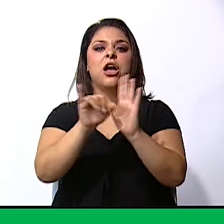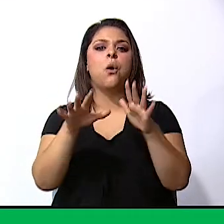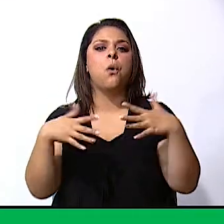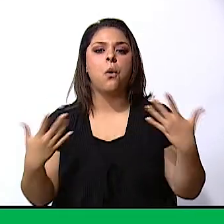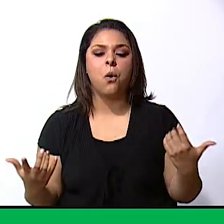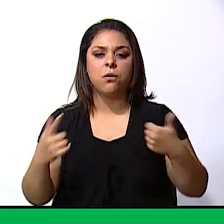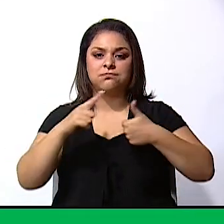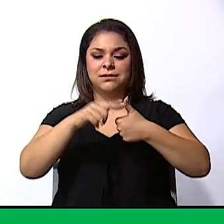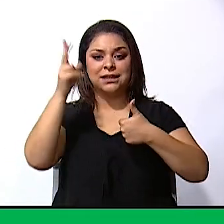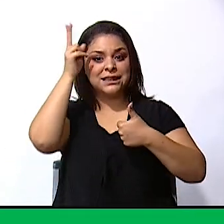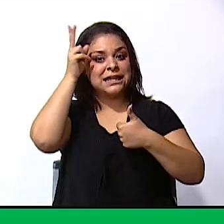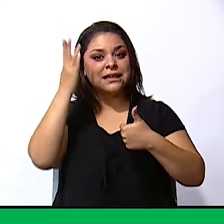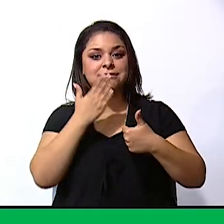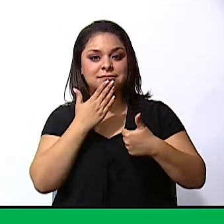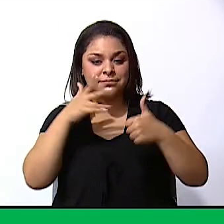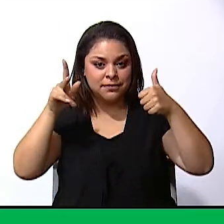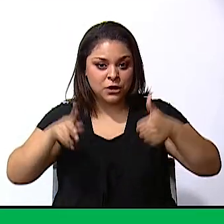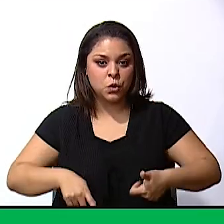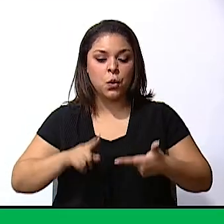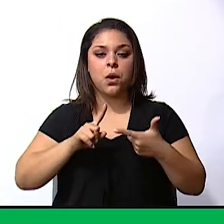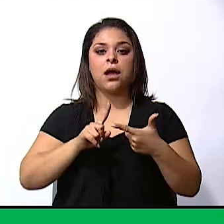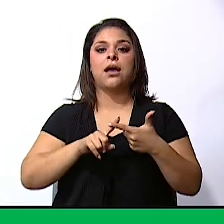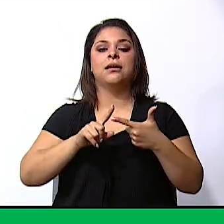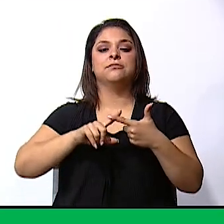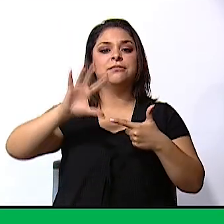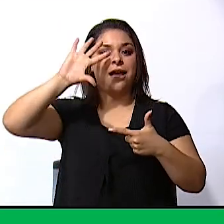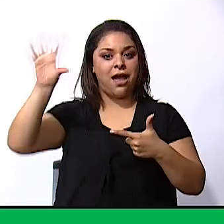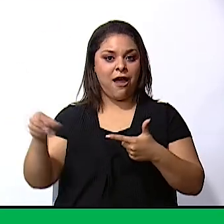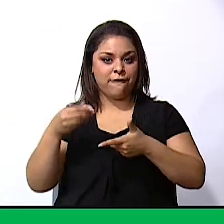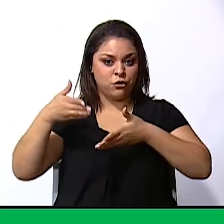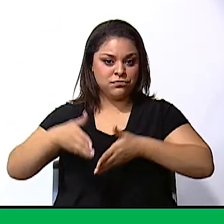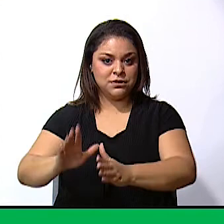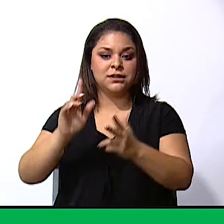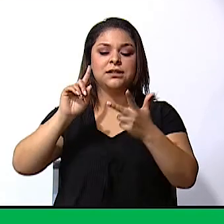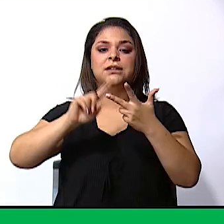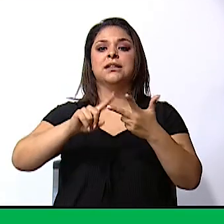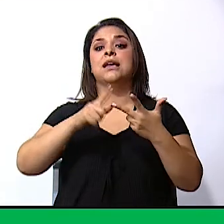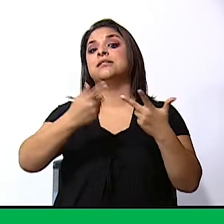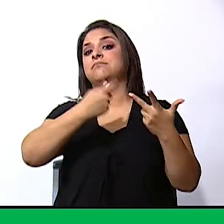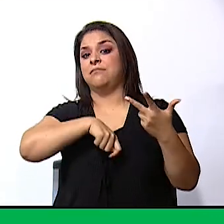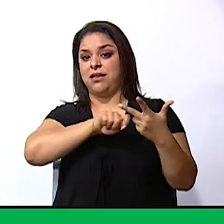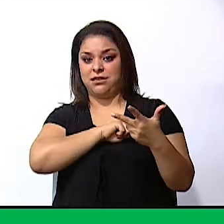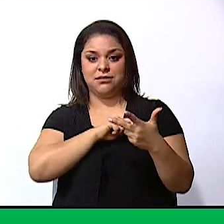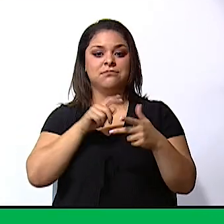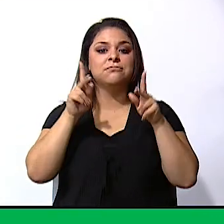indigenous people afrodescendants and spanish people